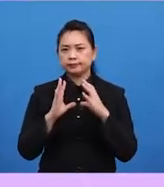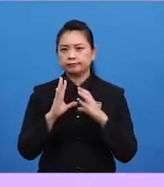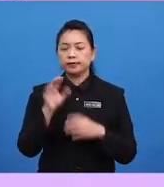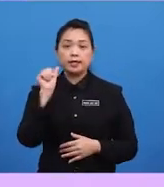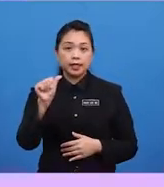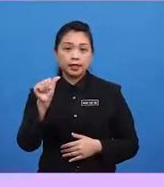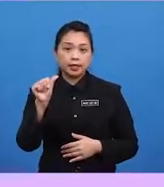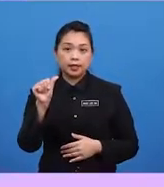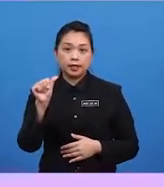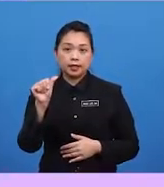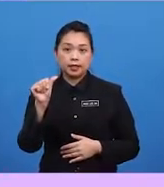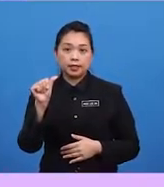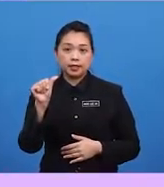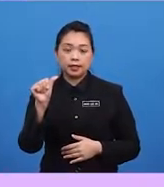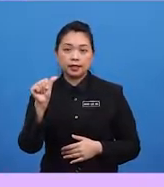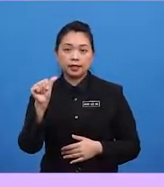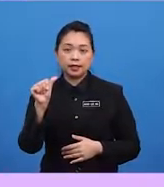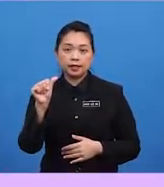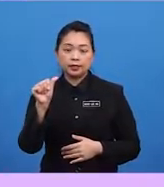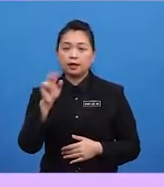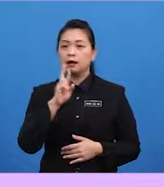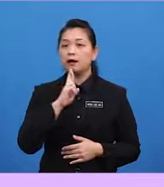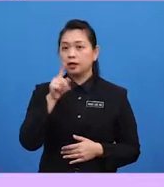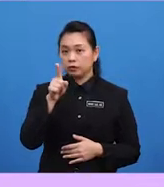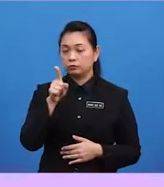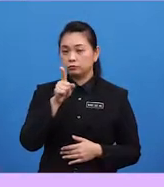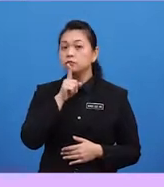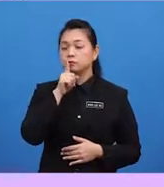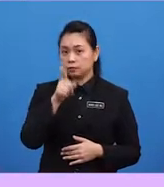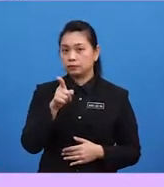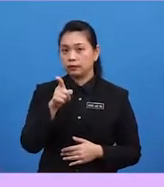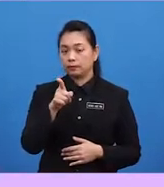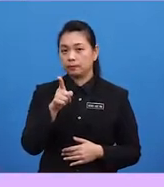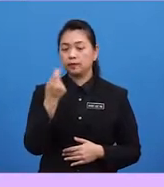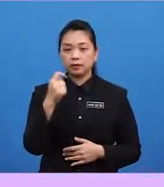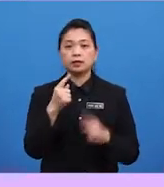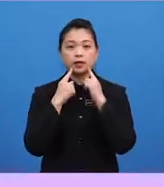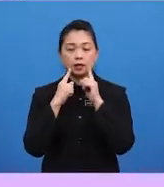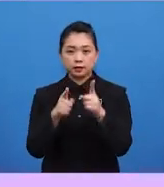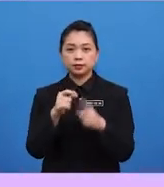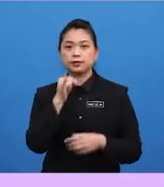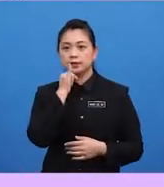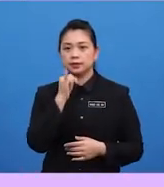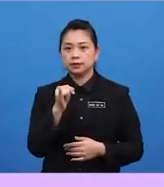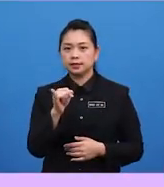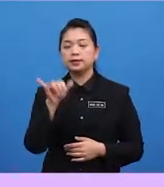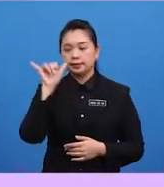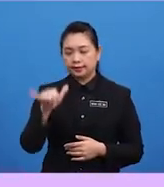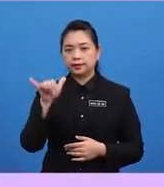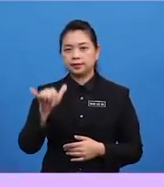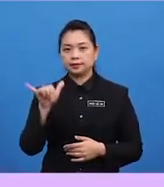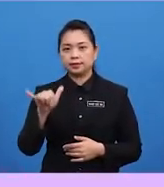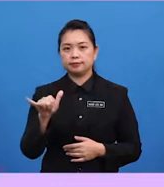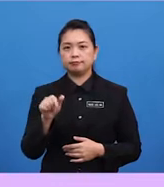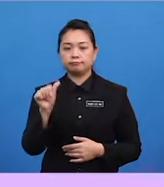A. Are you certain? The answer is? Yes.